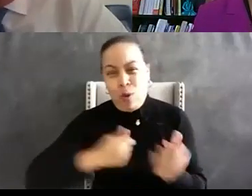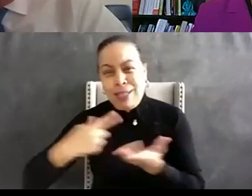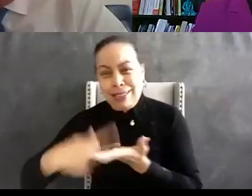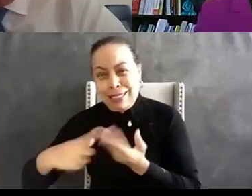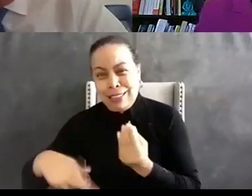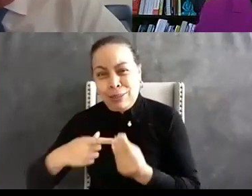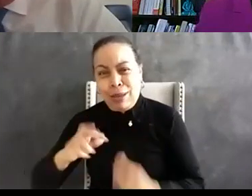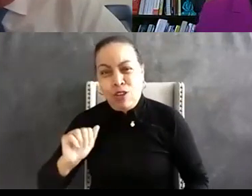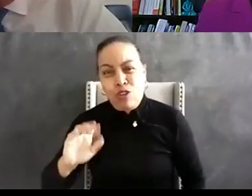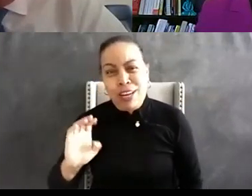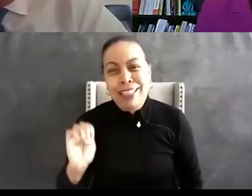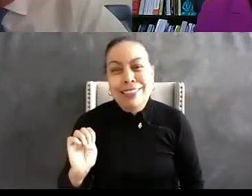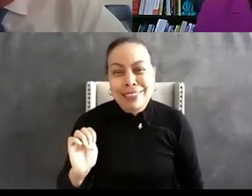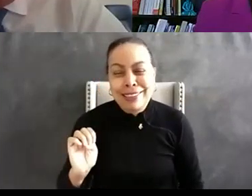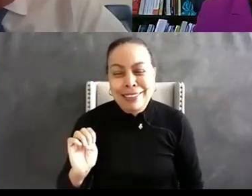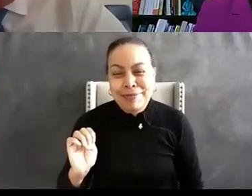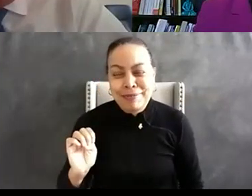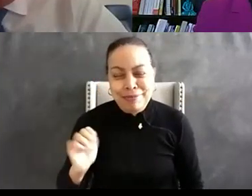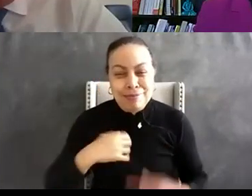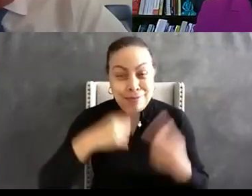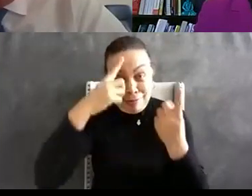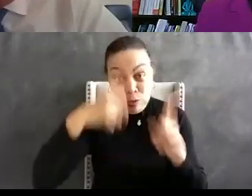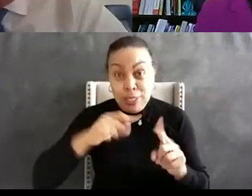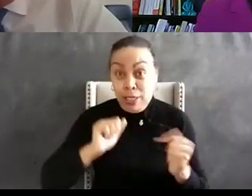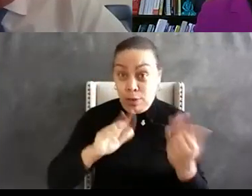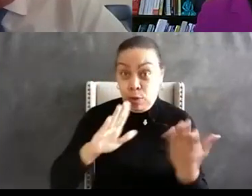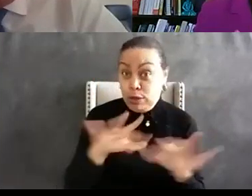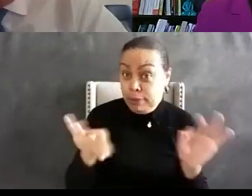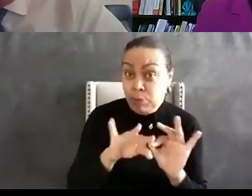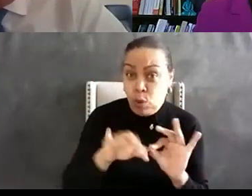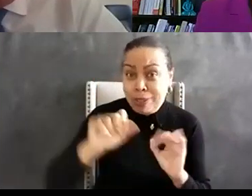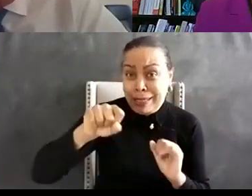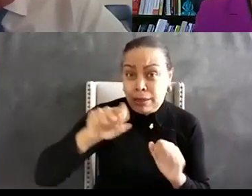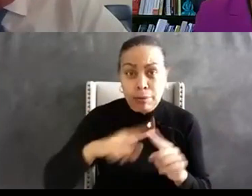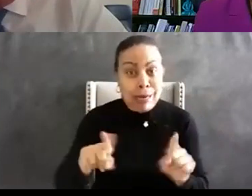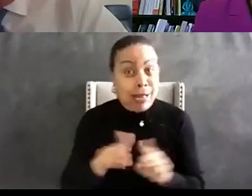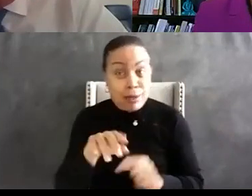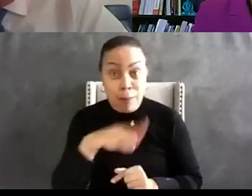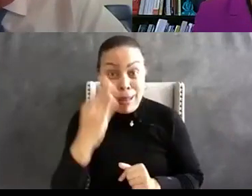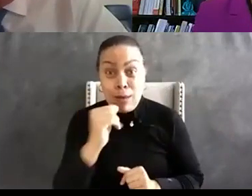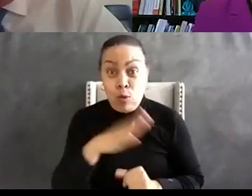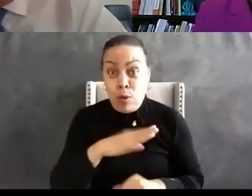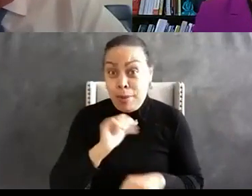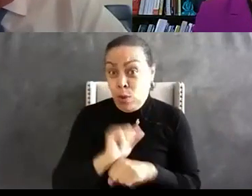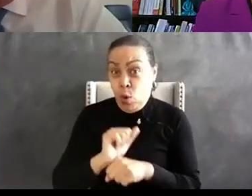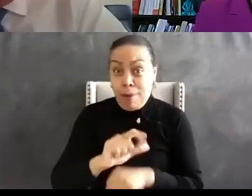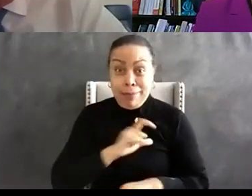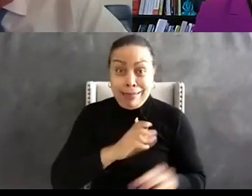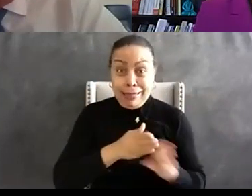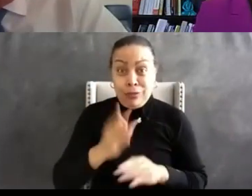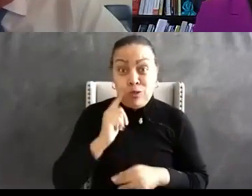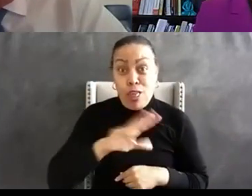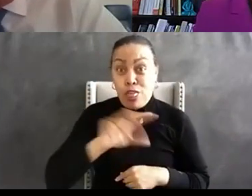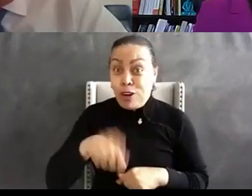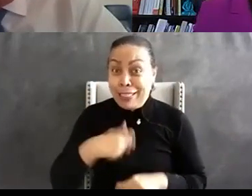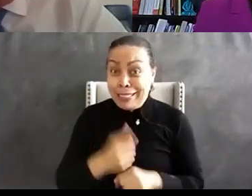and I agree it's always in the approach but I would be remiss as a black woman who's been in policing for 30 years if I don't lift up the fact that